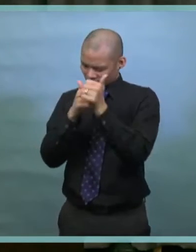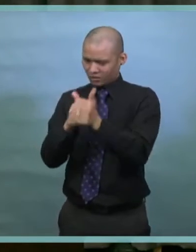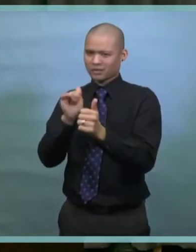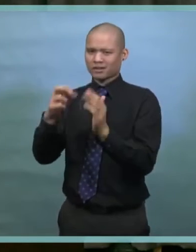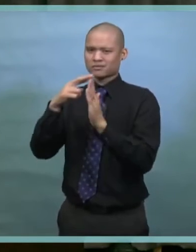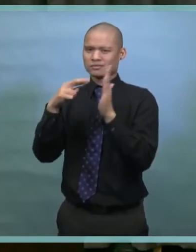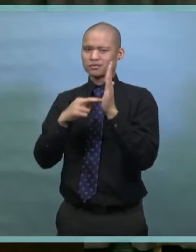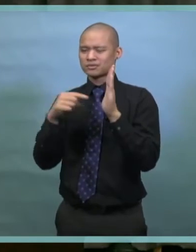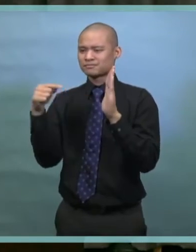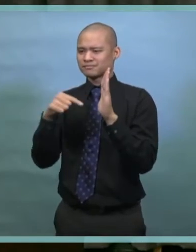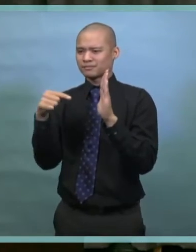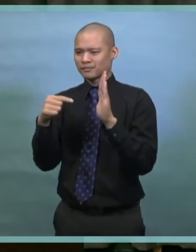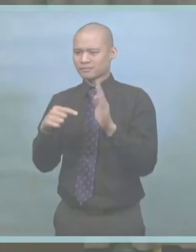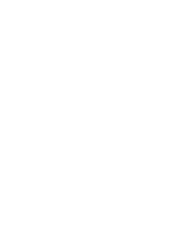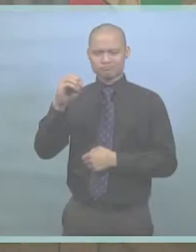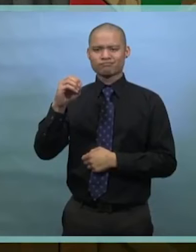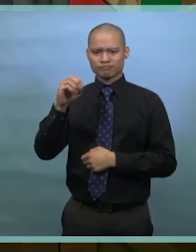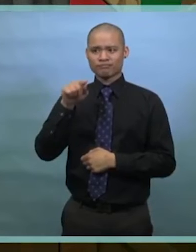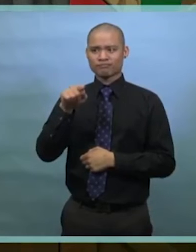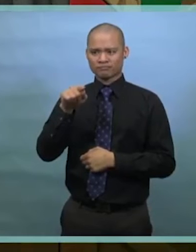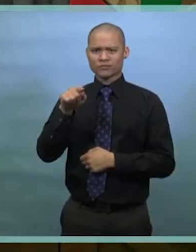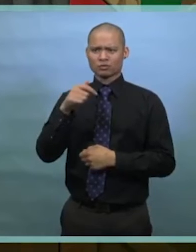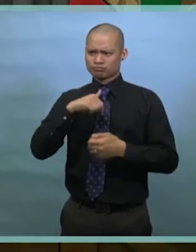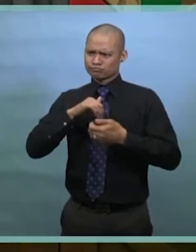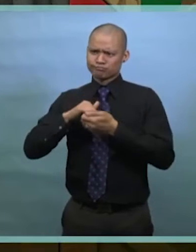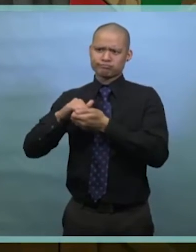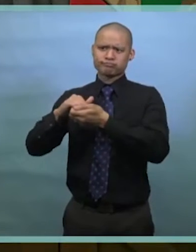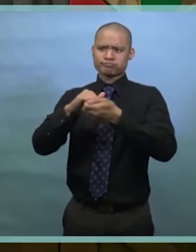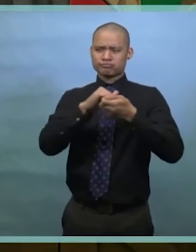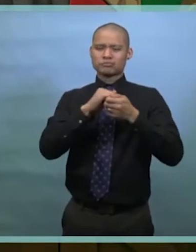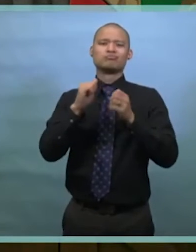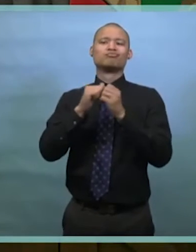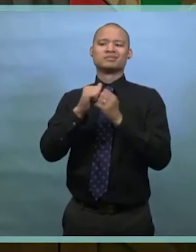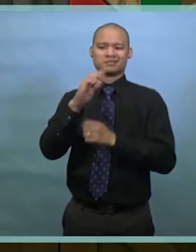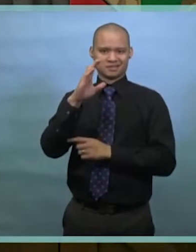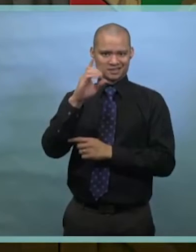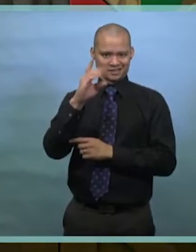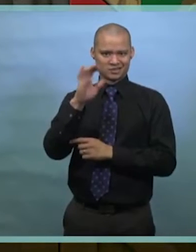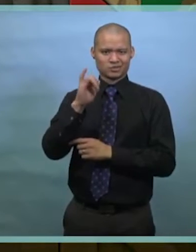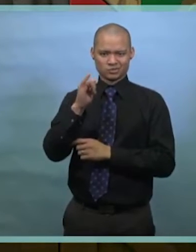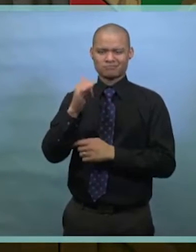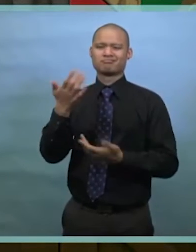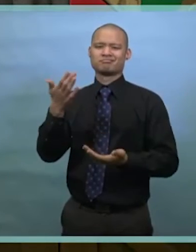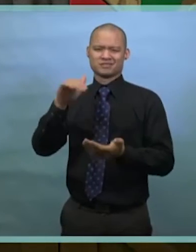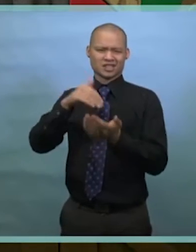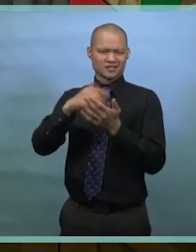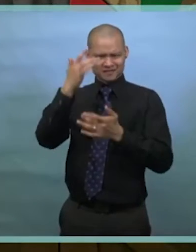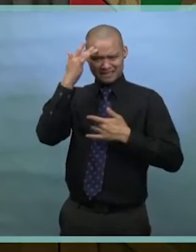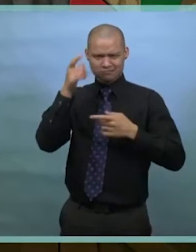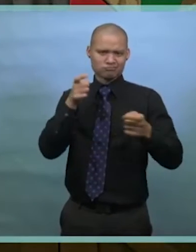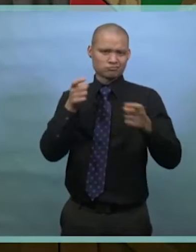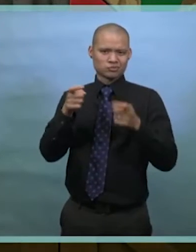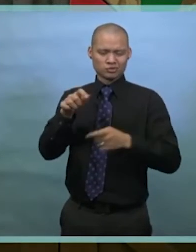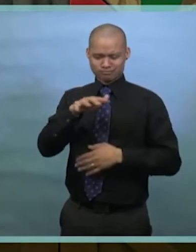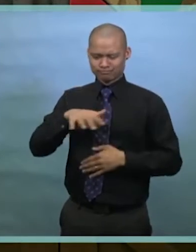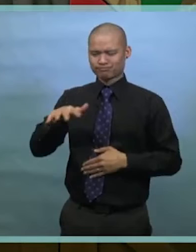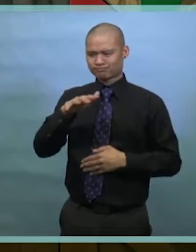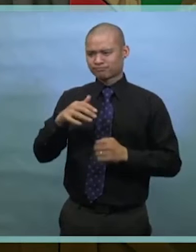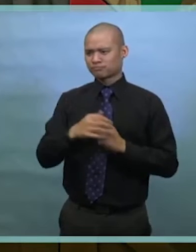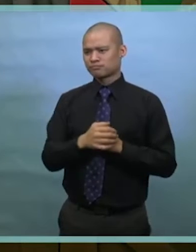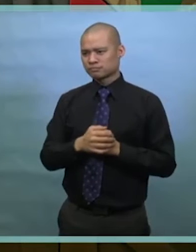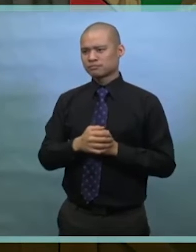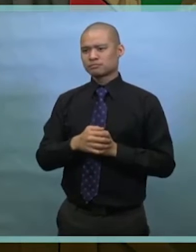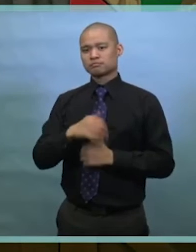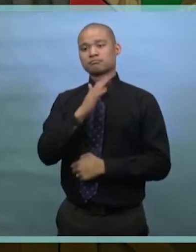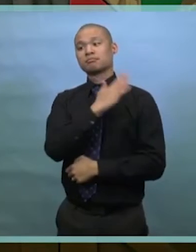attention to those social distancing strategies. We've taken measures, as Manitobans know, to get supplies into this jurisdiction. Manitobans have